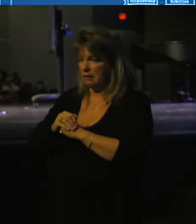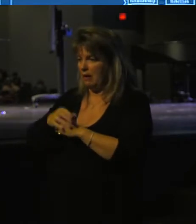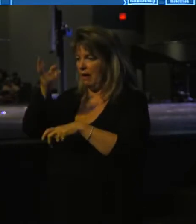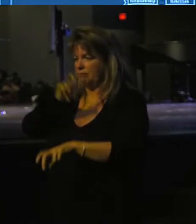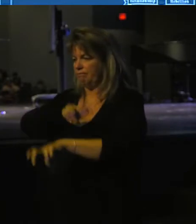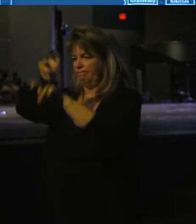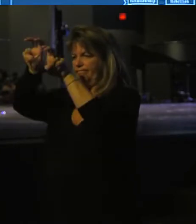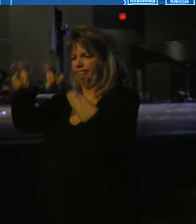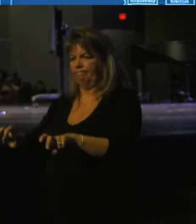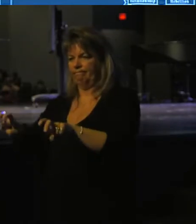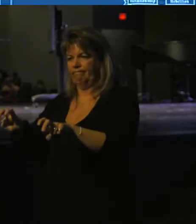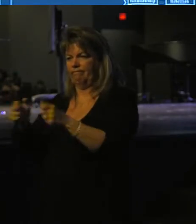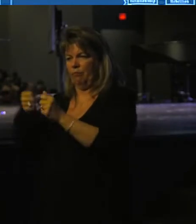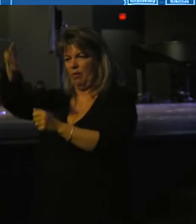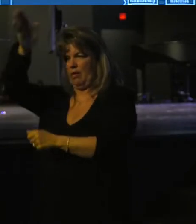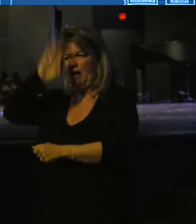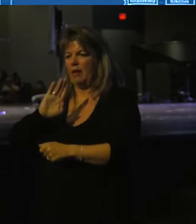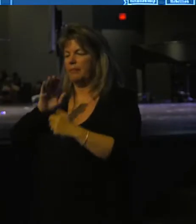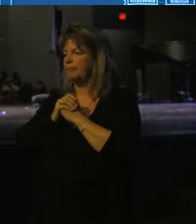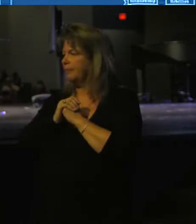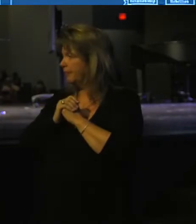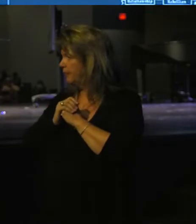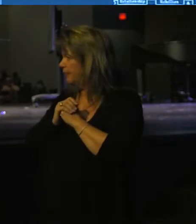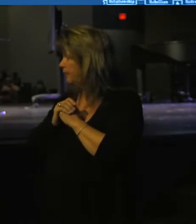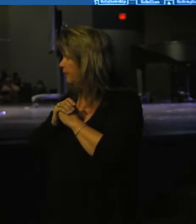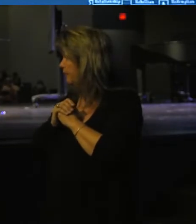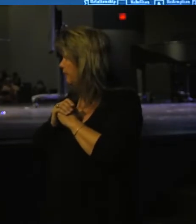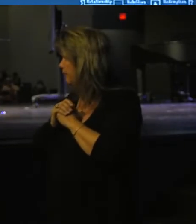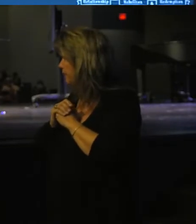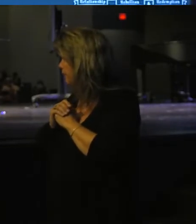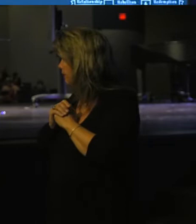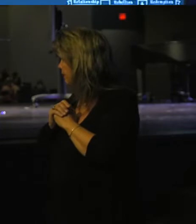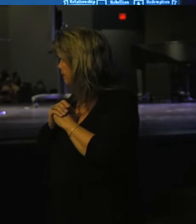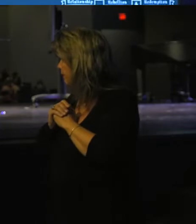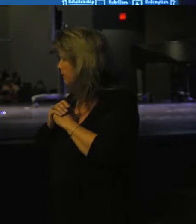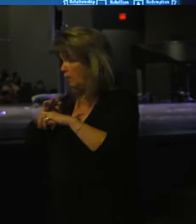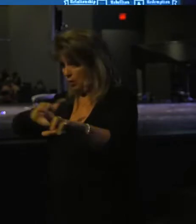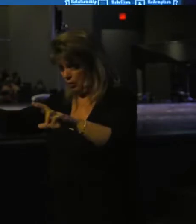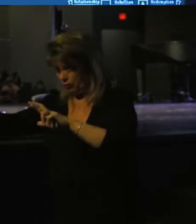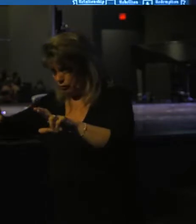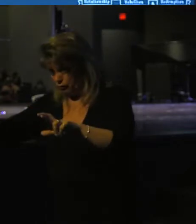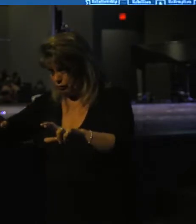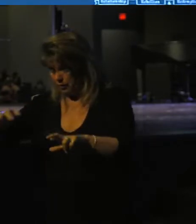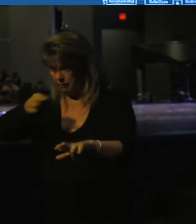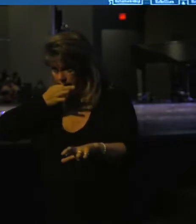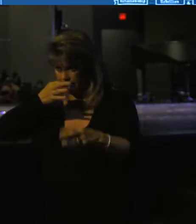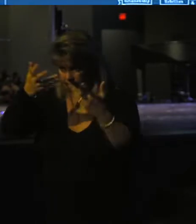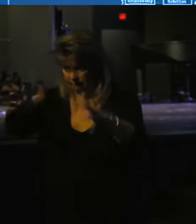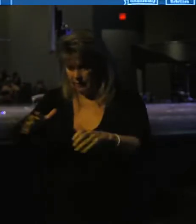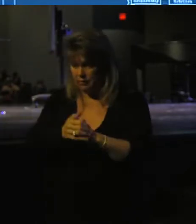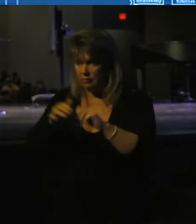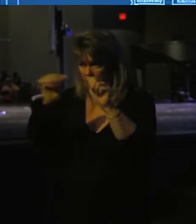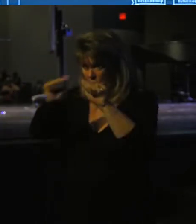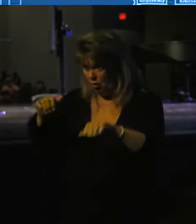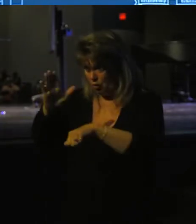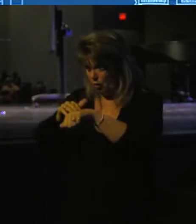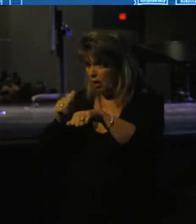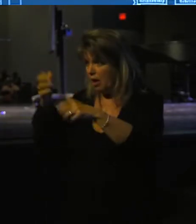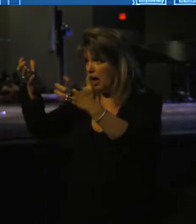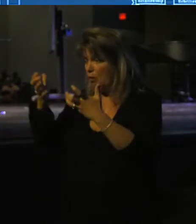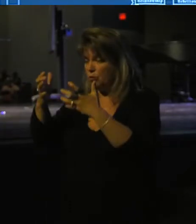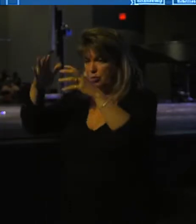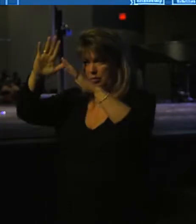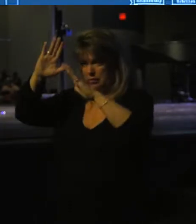on the right hand of the throne of God. Look at me, church family. We're getting ready to end. We're getting ready to have an altar call and I want you to be able to